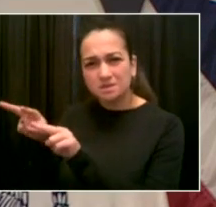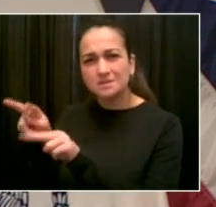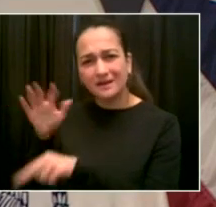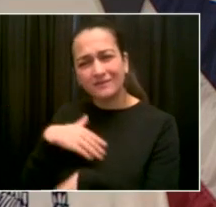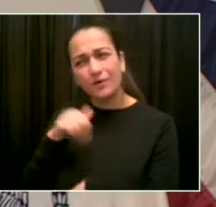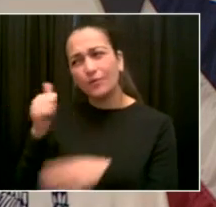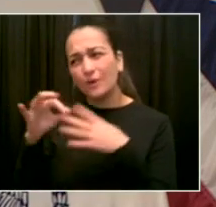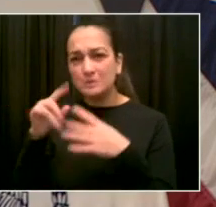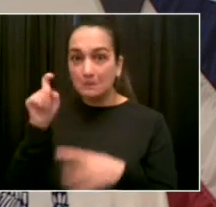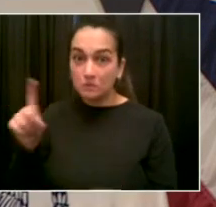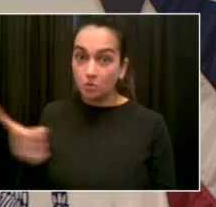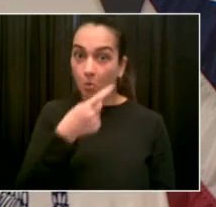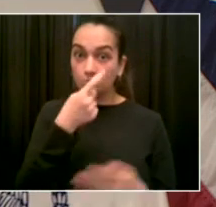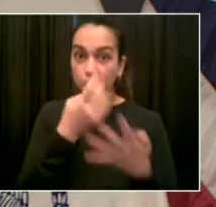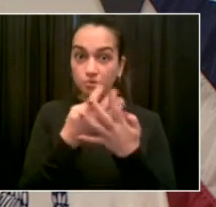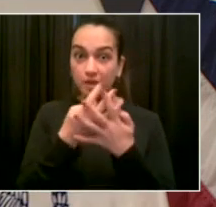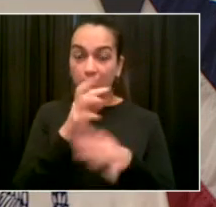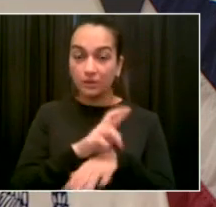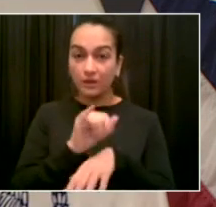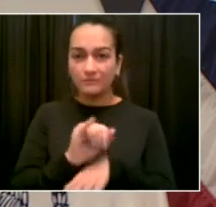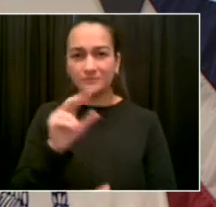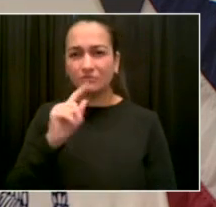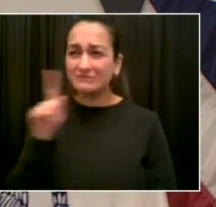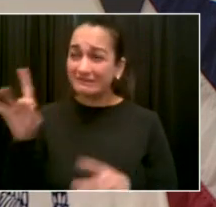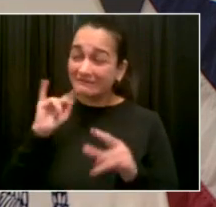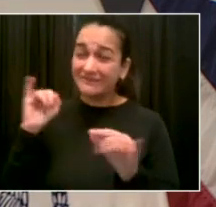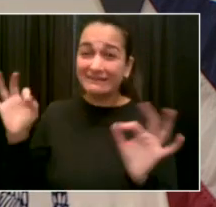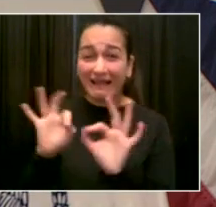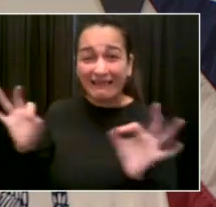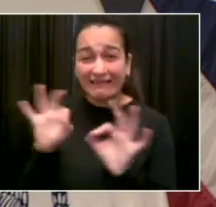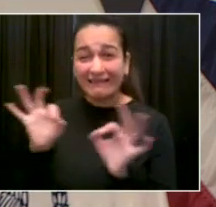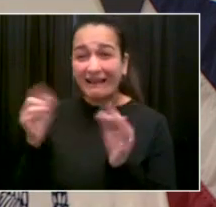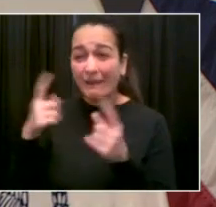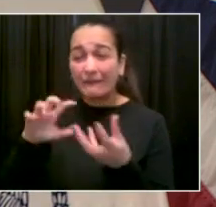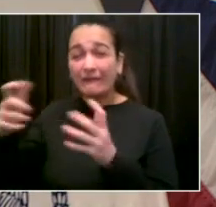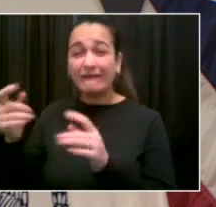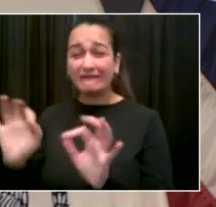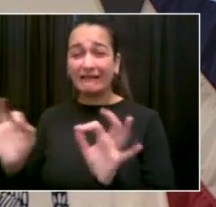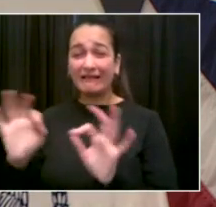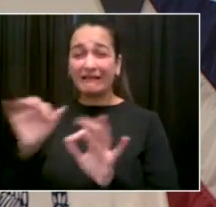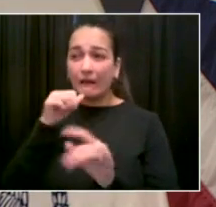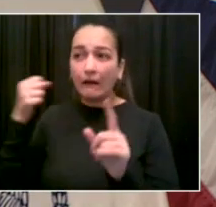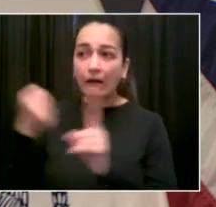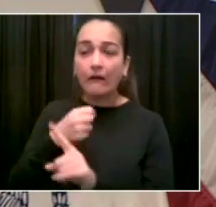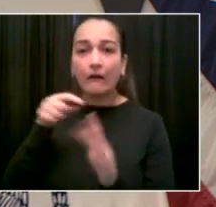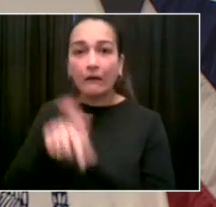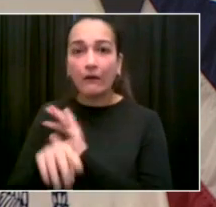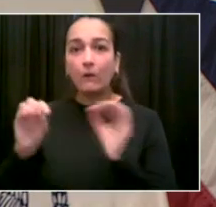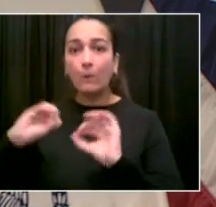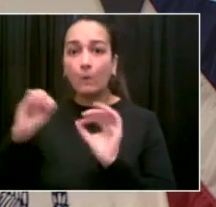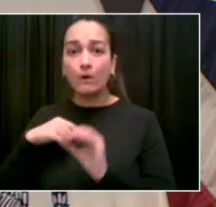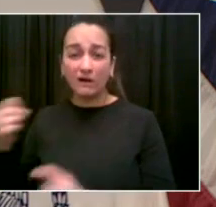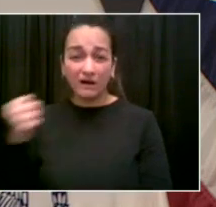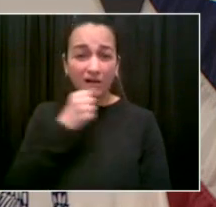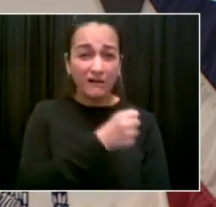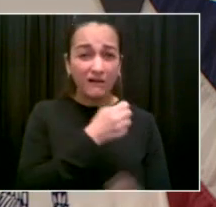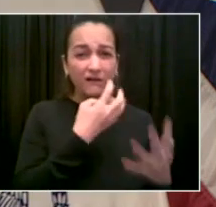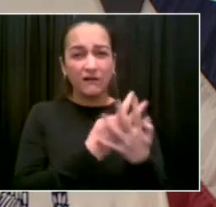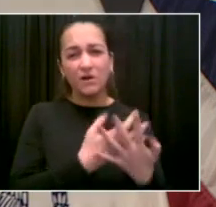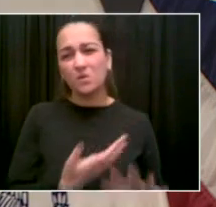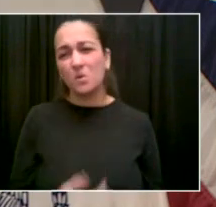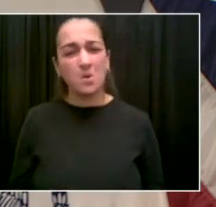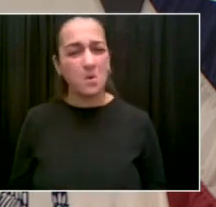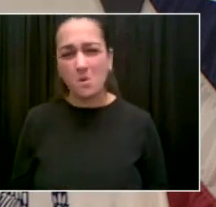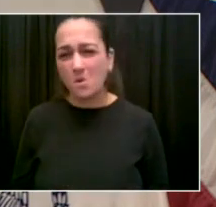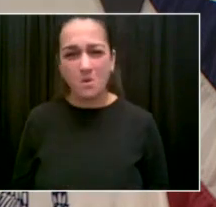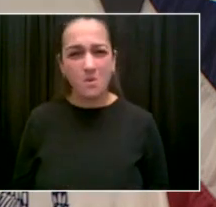there's not a reason. But when it particularly comes to anything involving violent crime or more serious crime, I would be very, very careful because we've